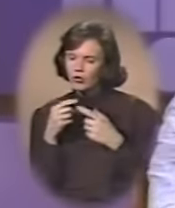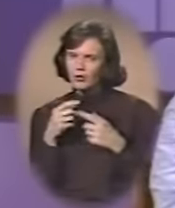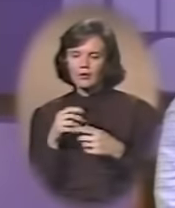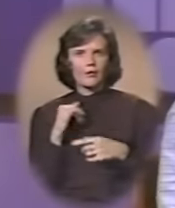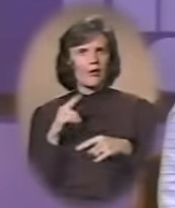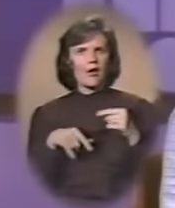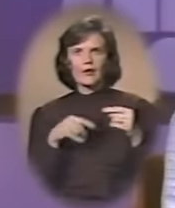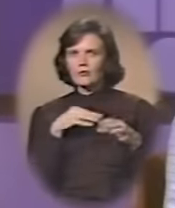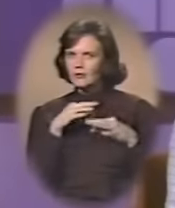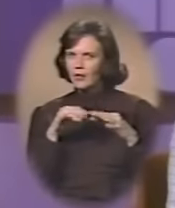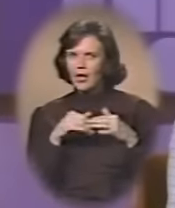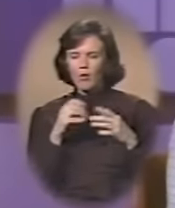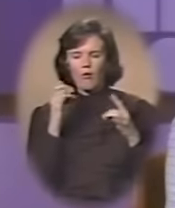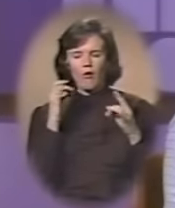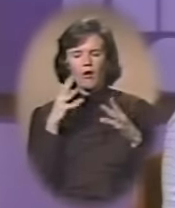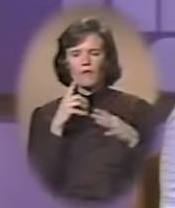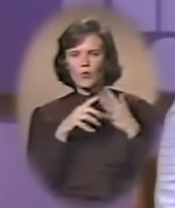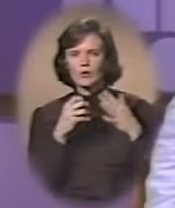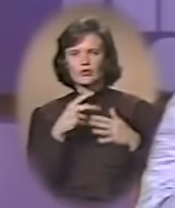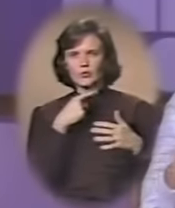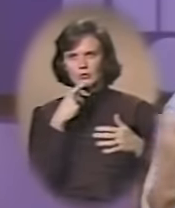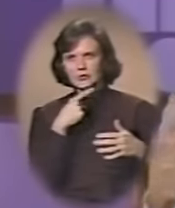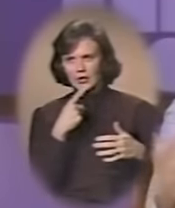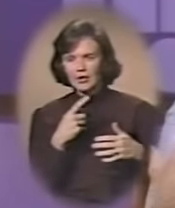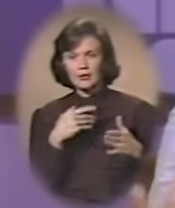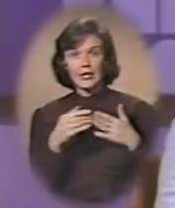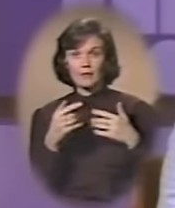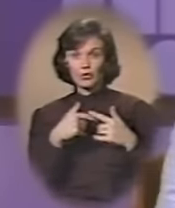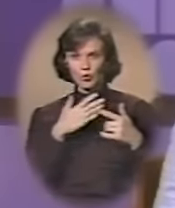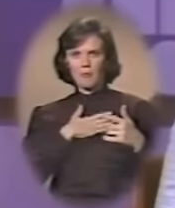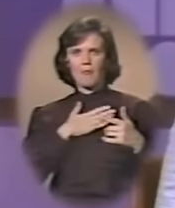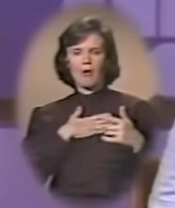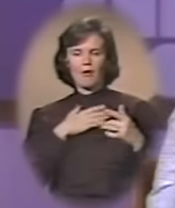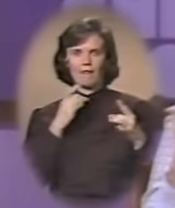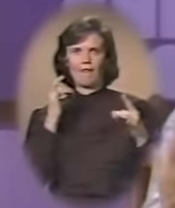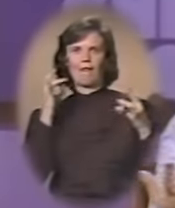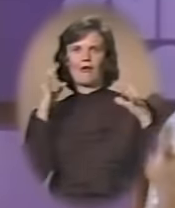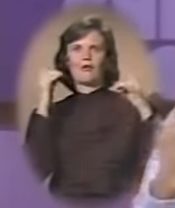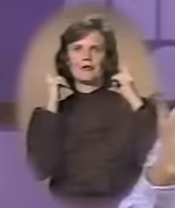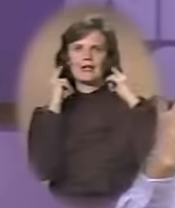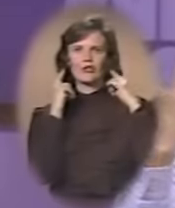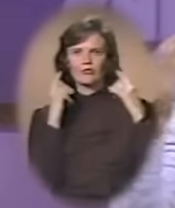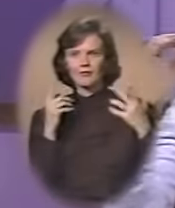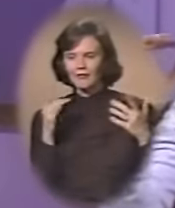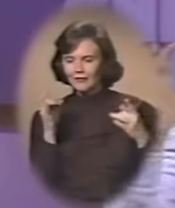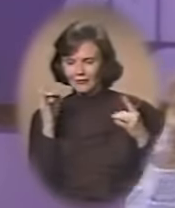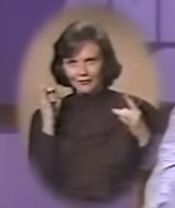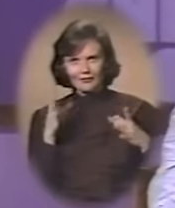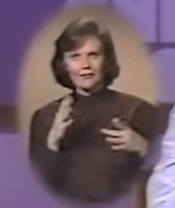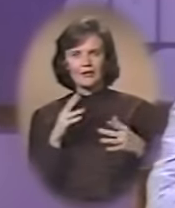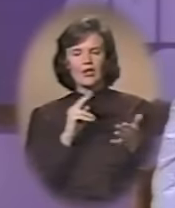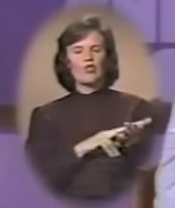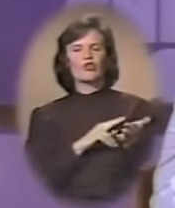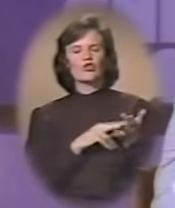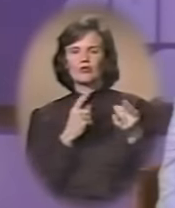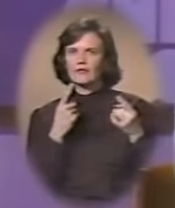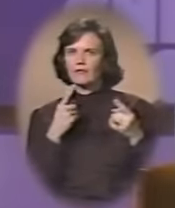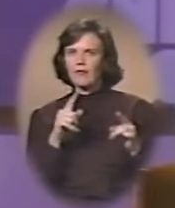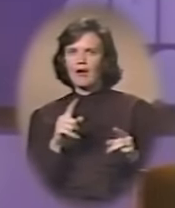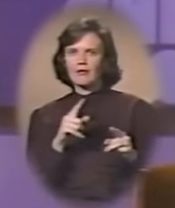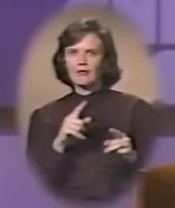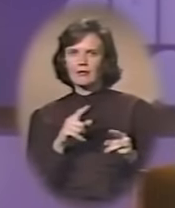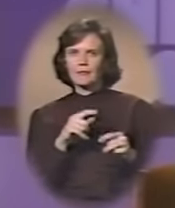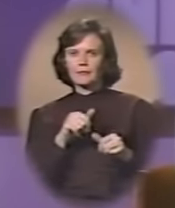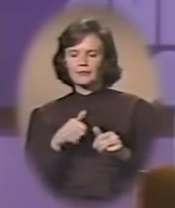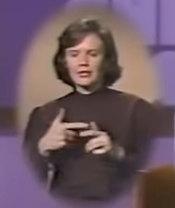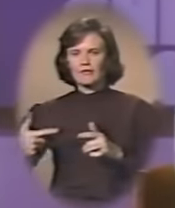I cannot tell you how awful what she was saying, even to my horrendous ears, you know. And the nurse finally got behind